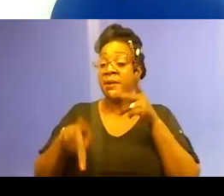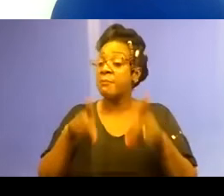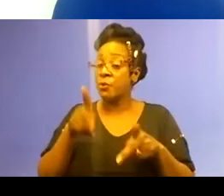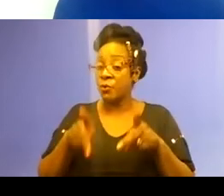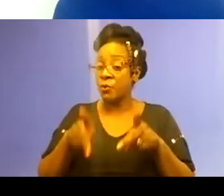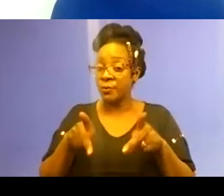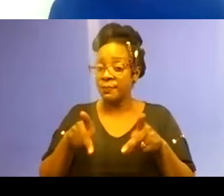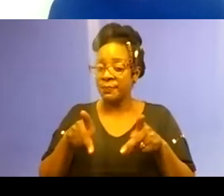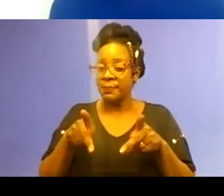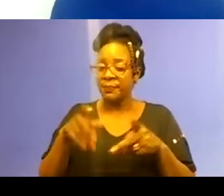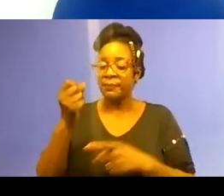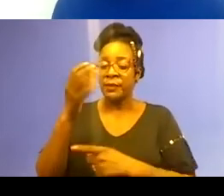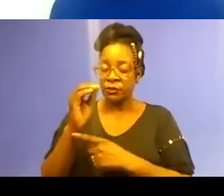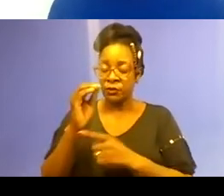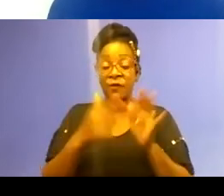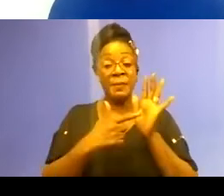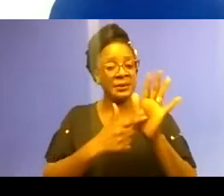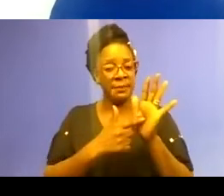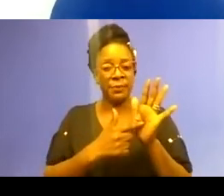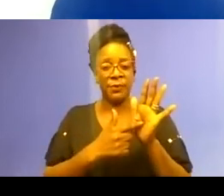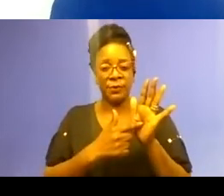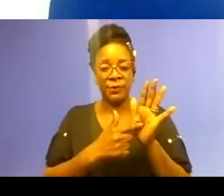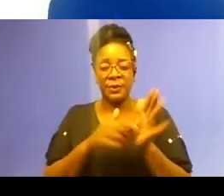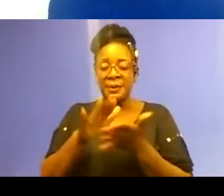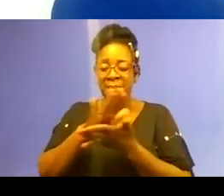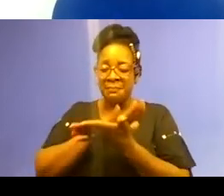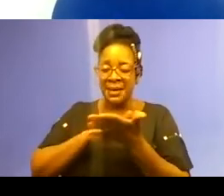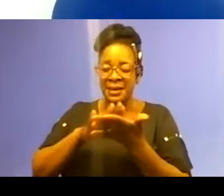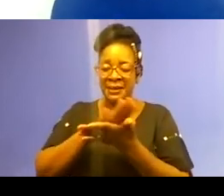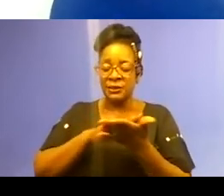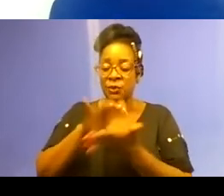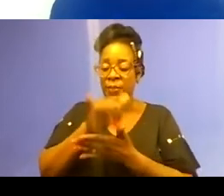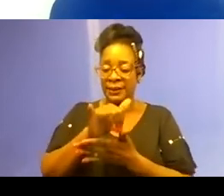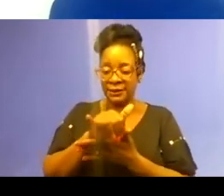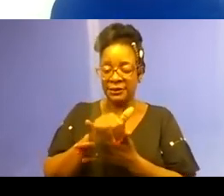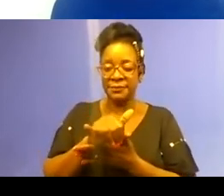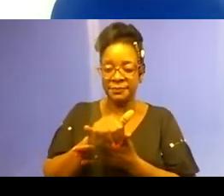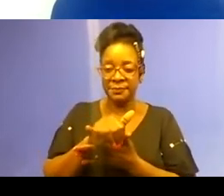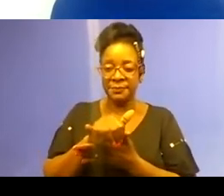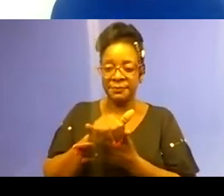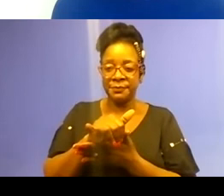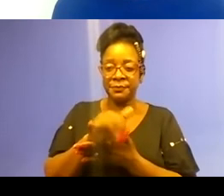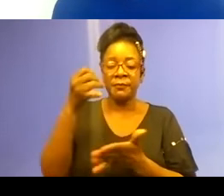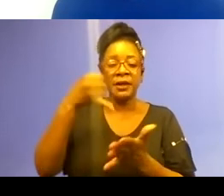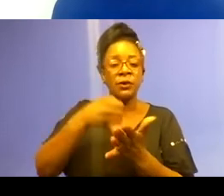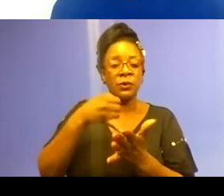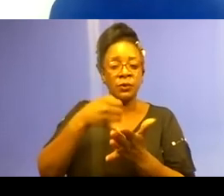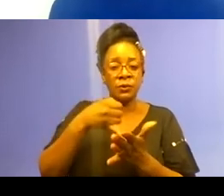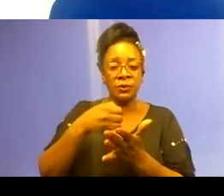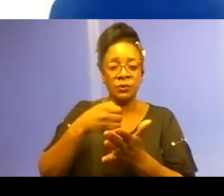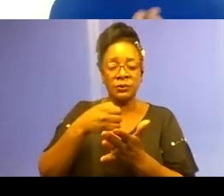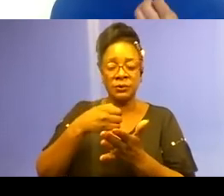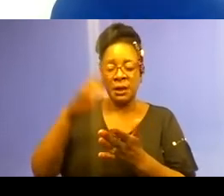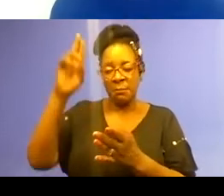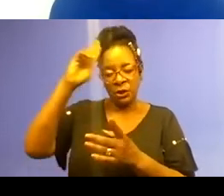of racism in the disciplinary domain includes police brutality and over